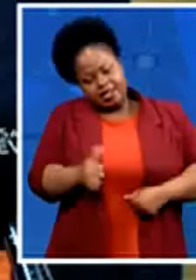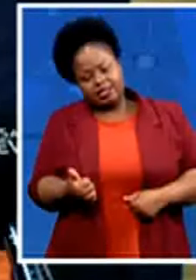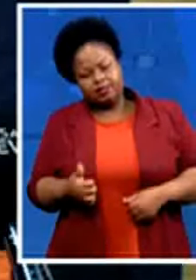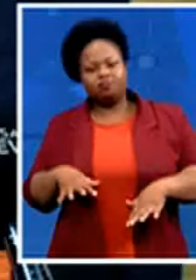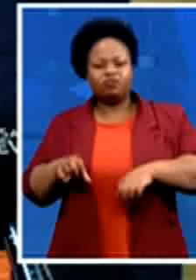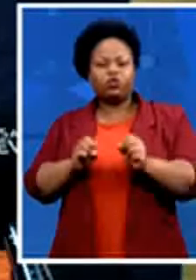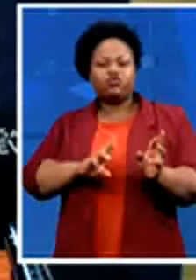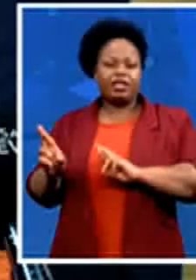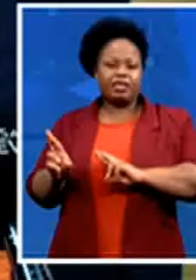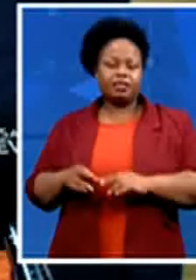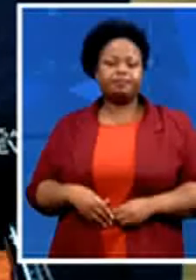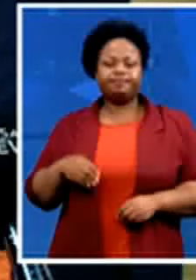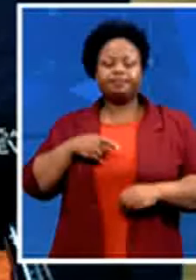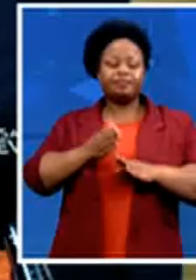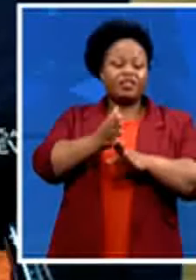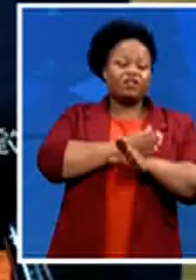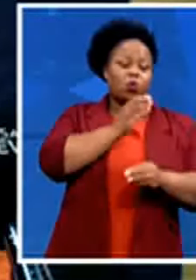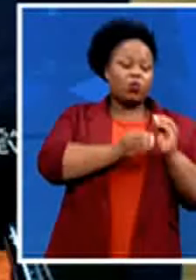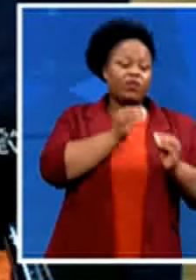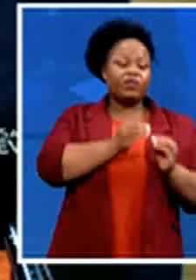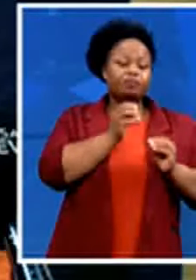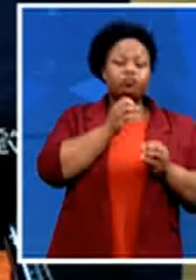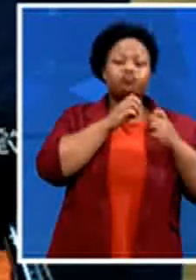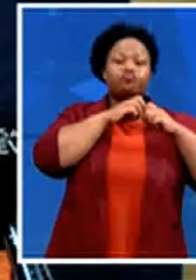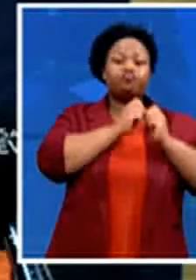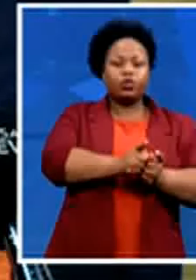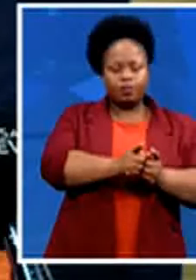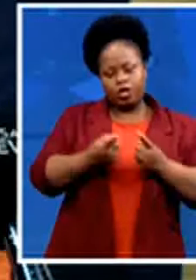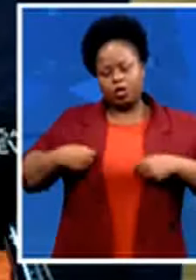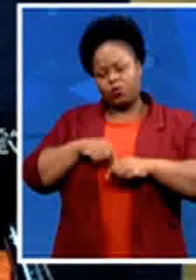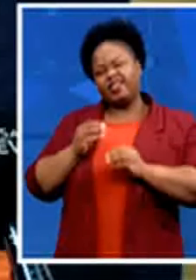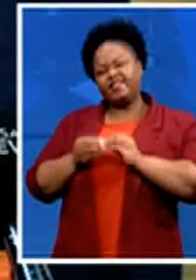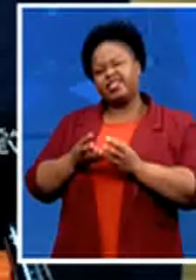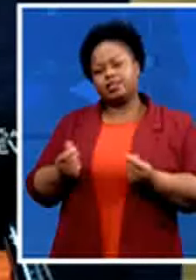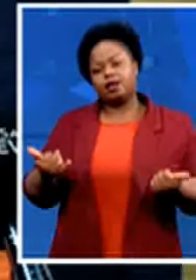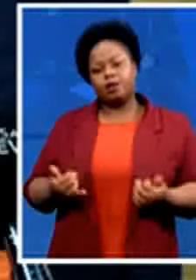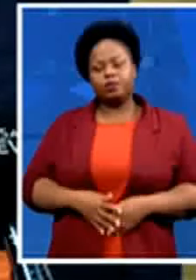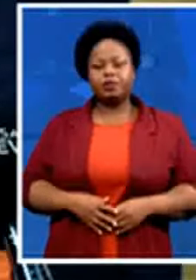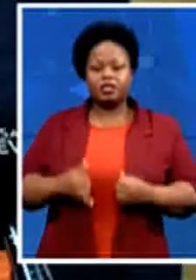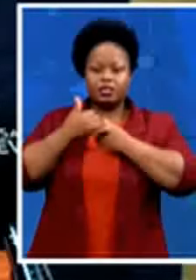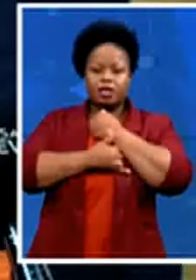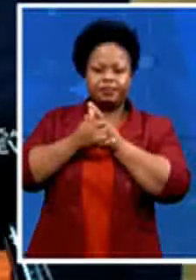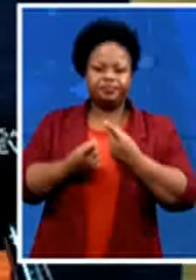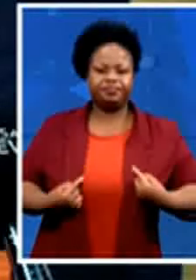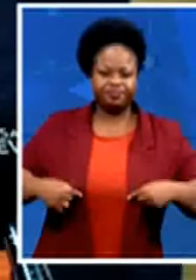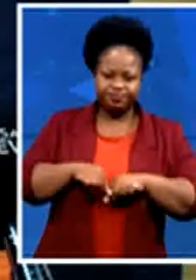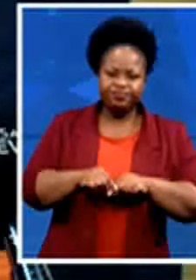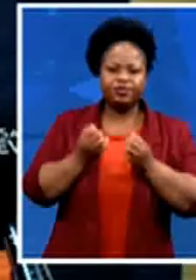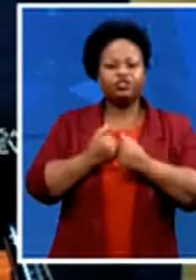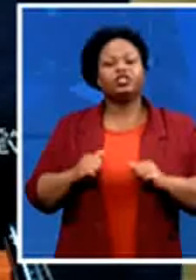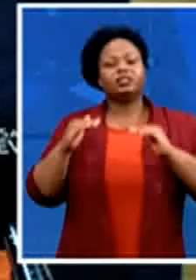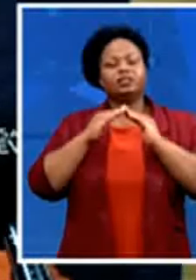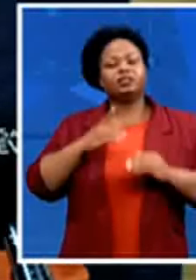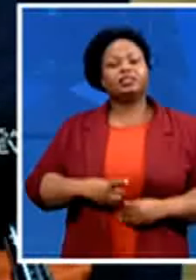broken and to develop a nation based on justice dignity and compassion for